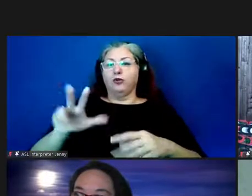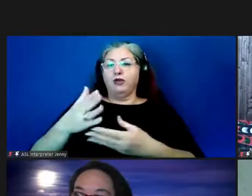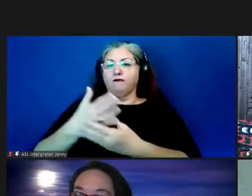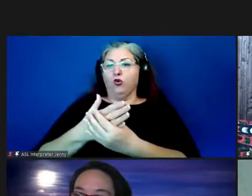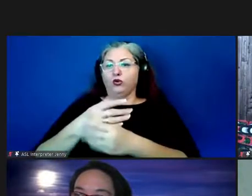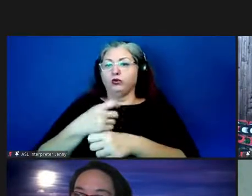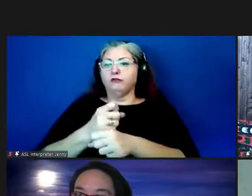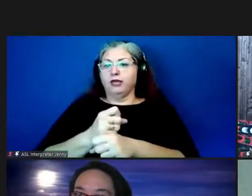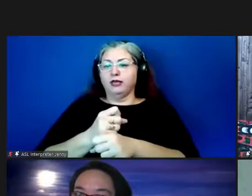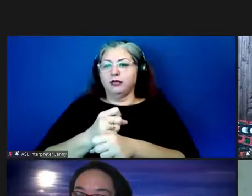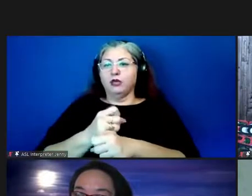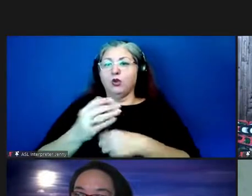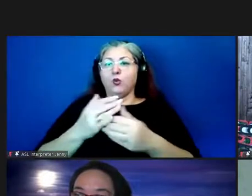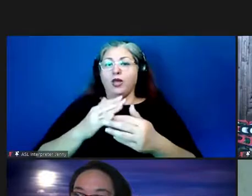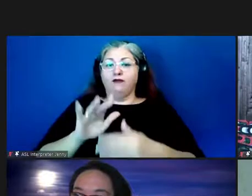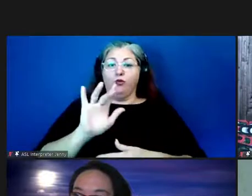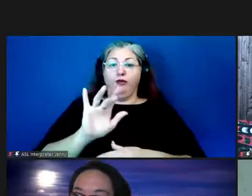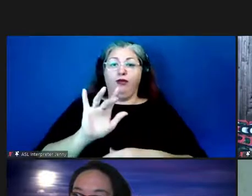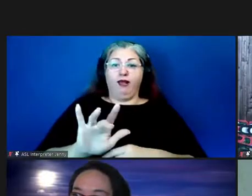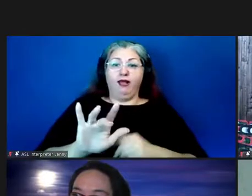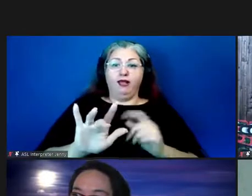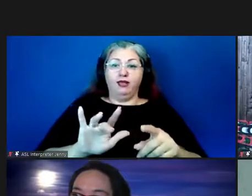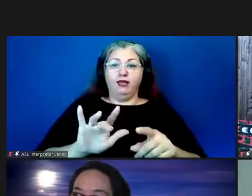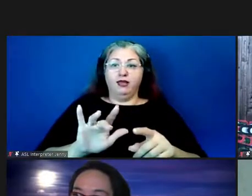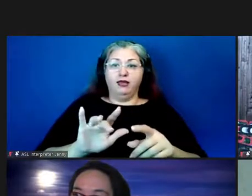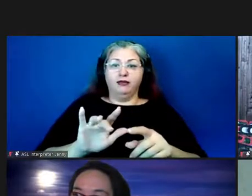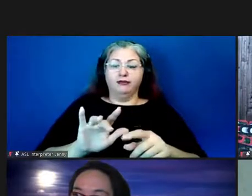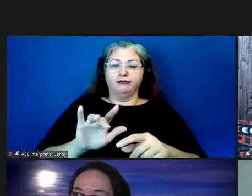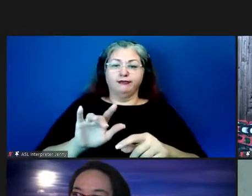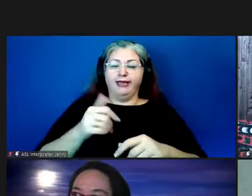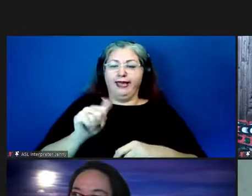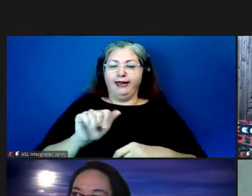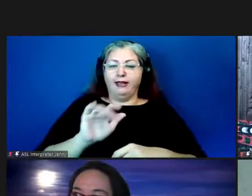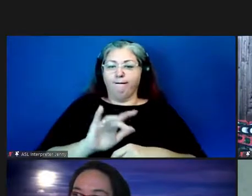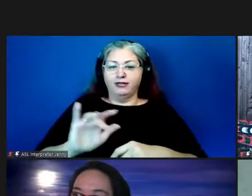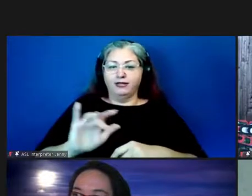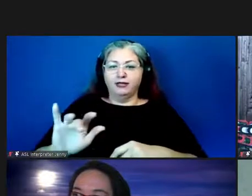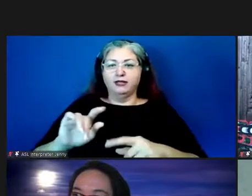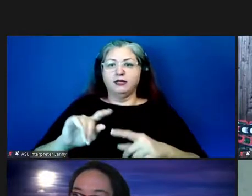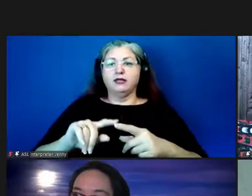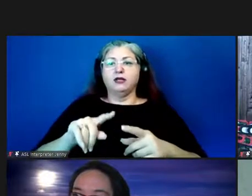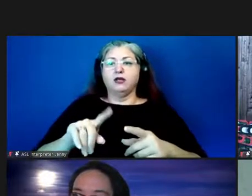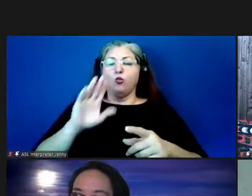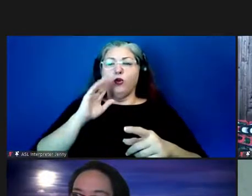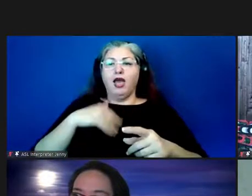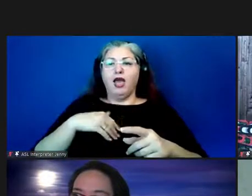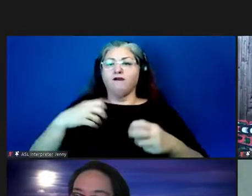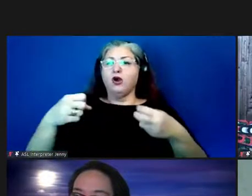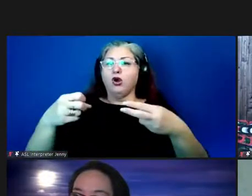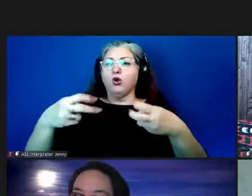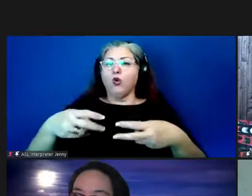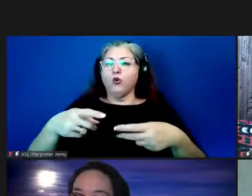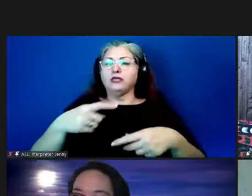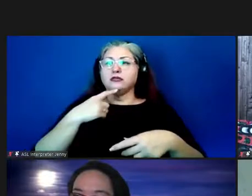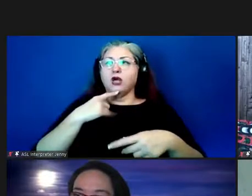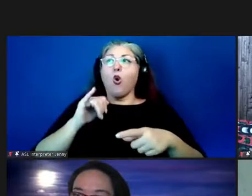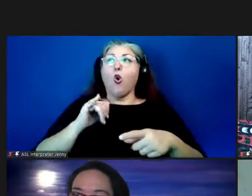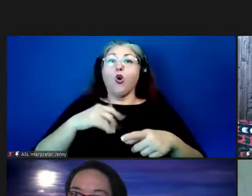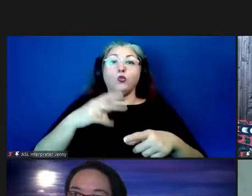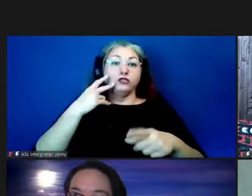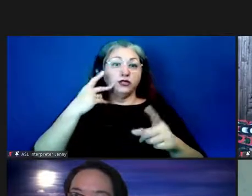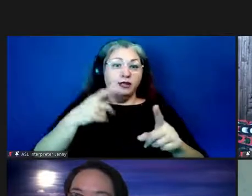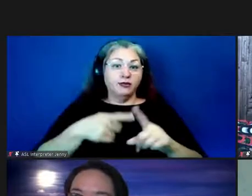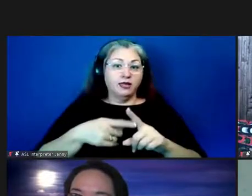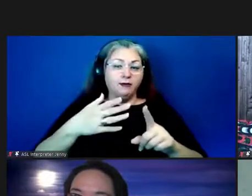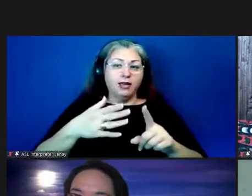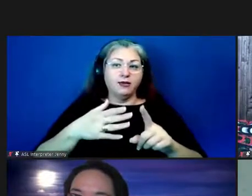and every time you click the uh the button uh what you can do there's a piece of code in there that says oh we saw something and then we